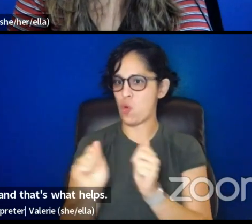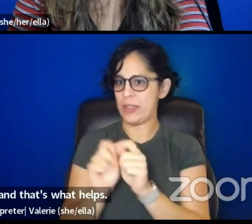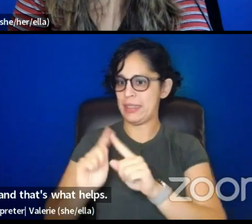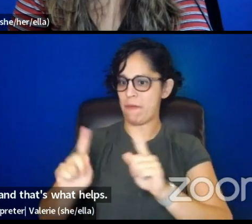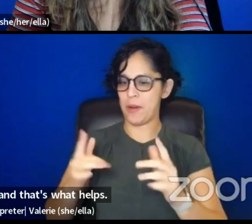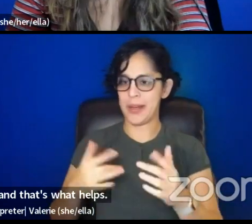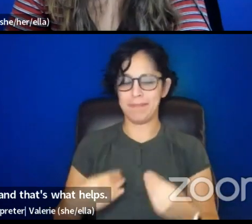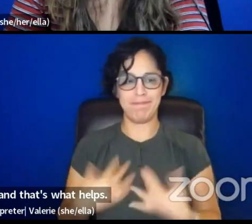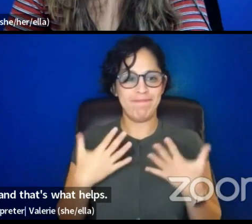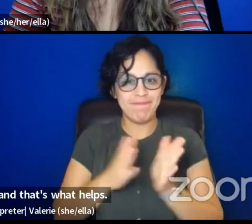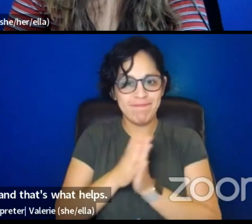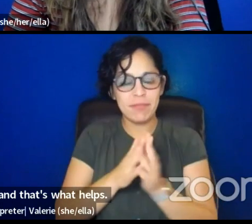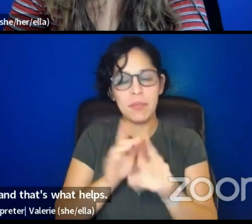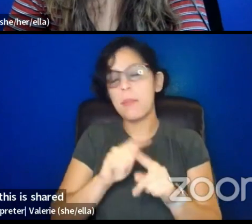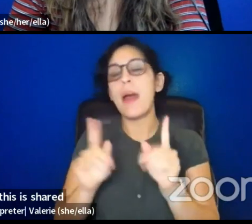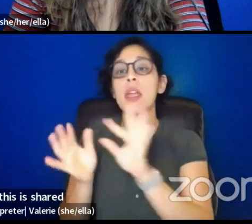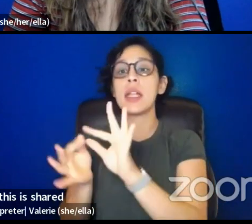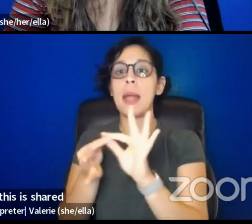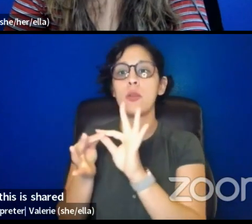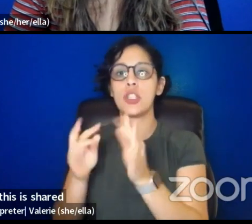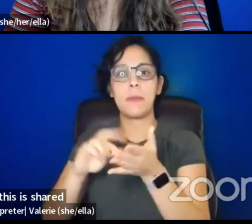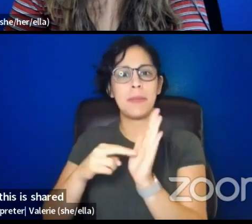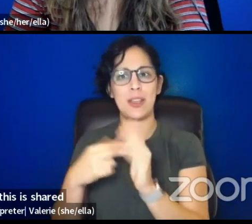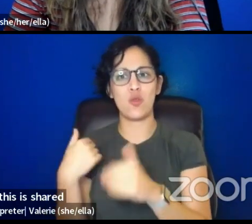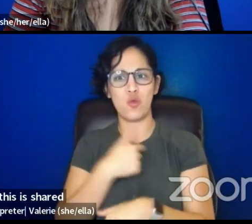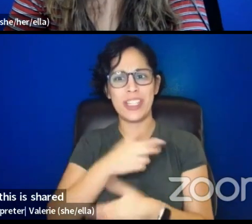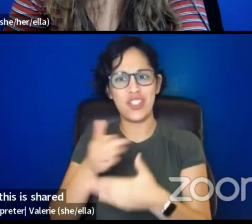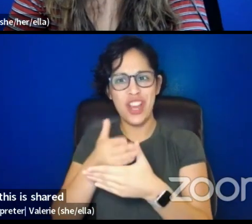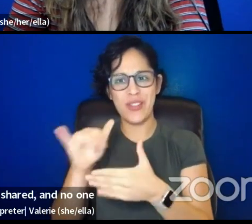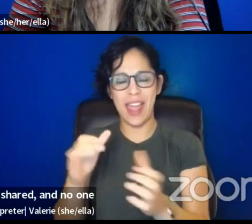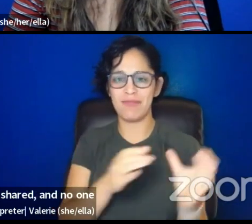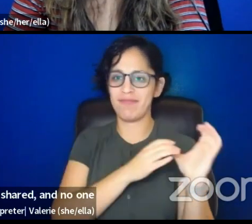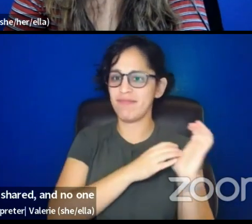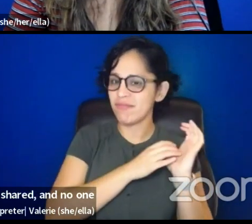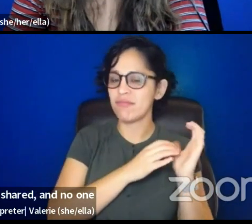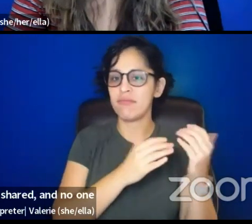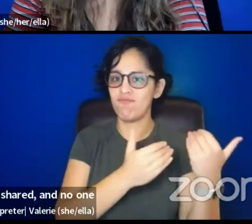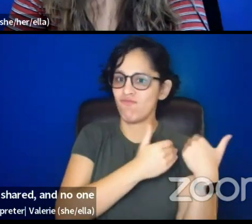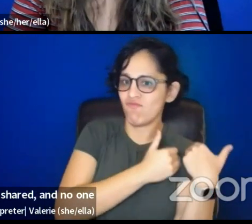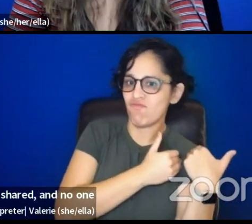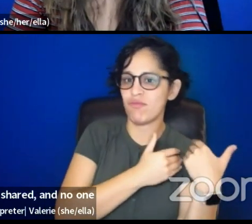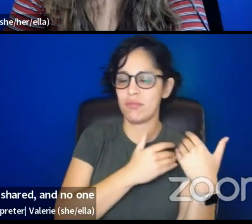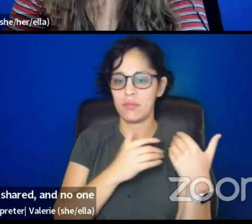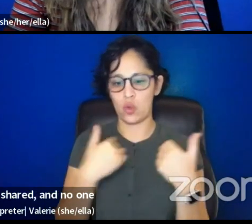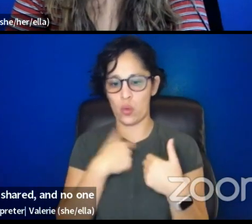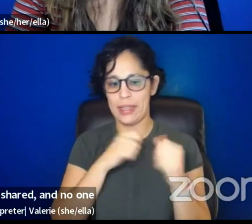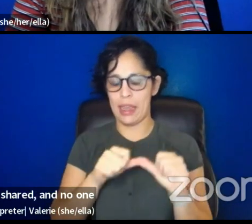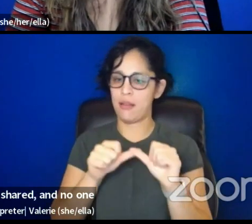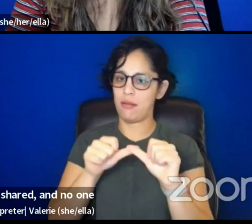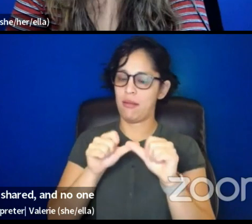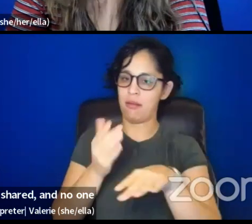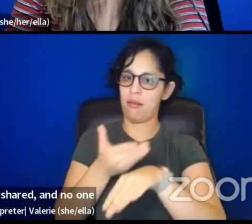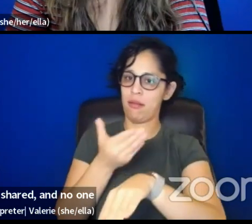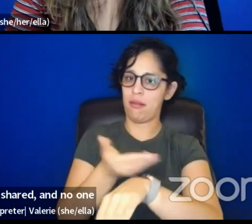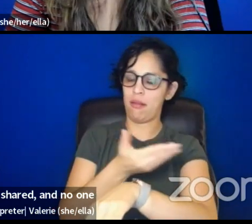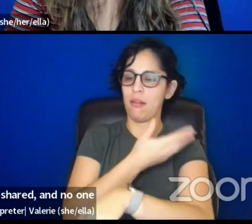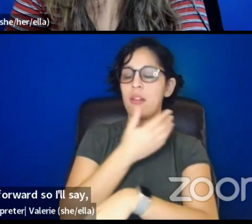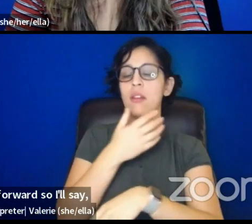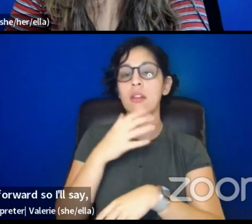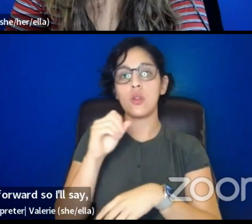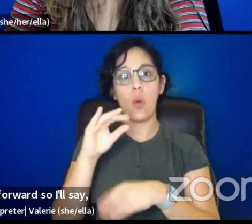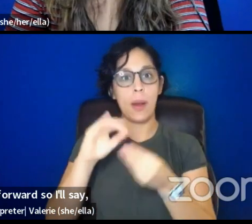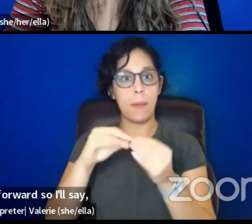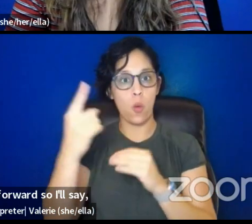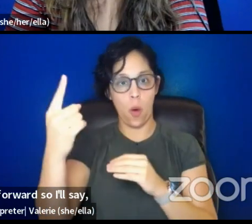collaboration is that this is shared. Uh, no one person is responsible for moving it forward. So I'll say number one, um, the trajectory